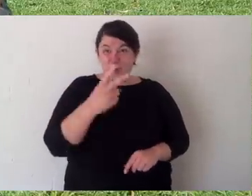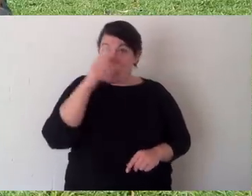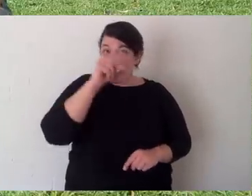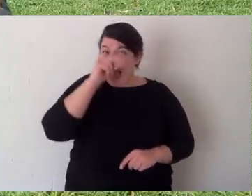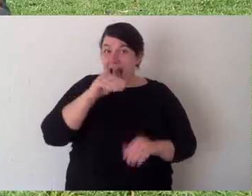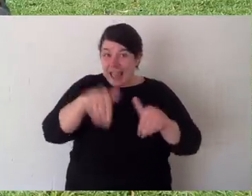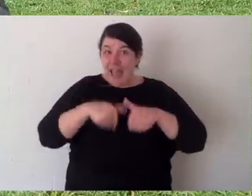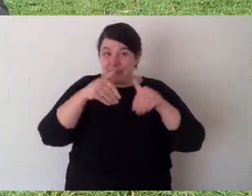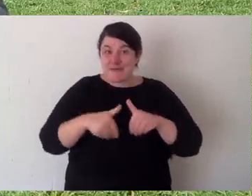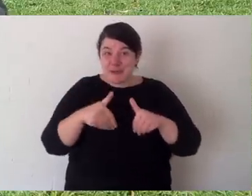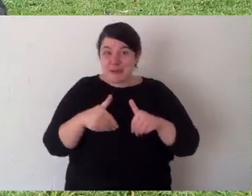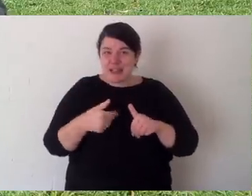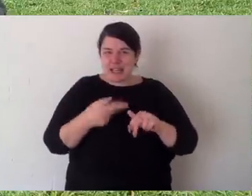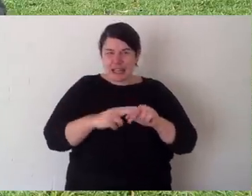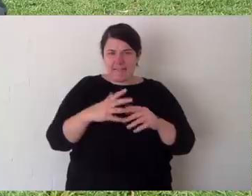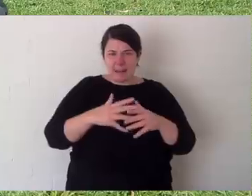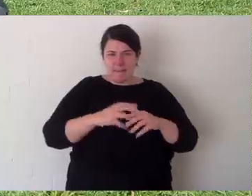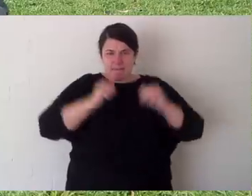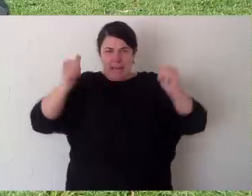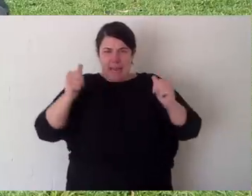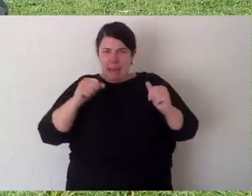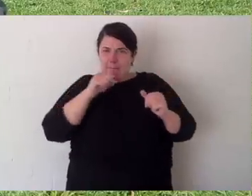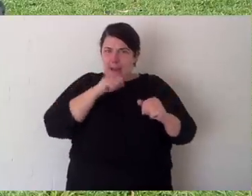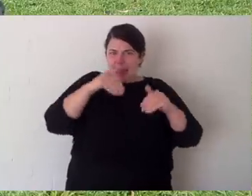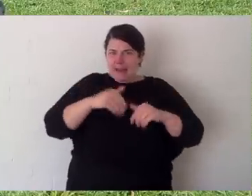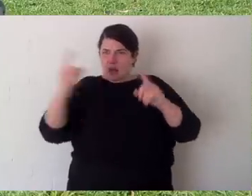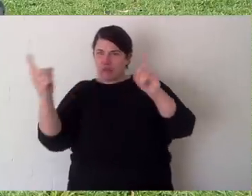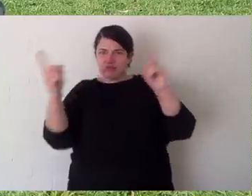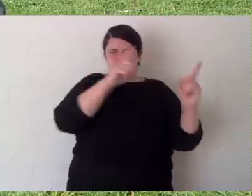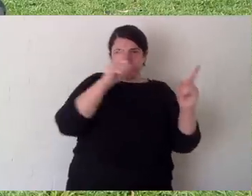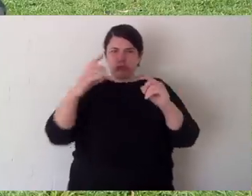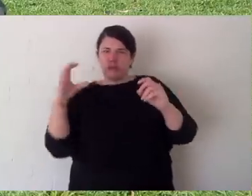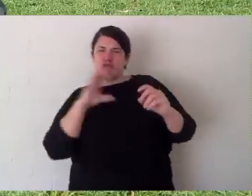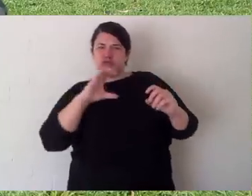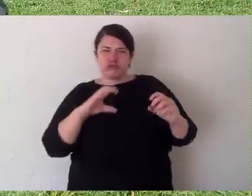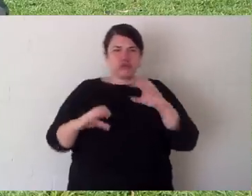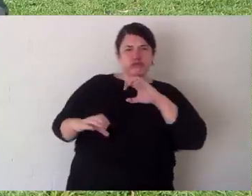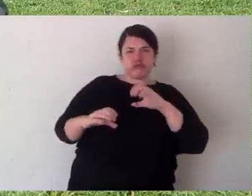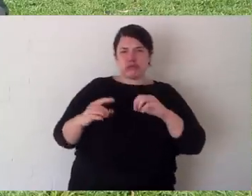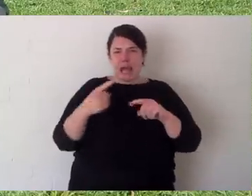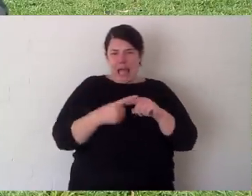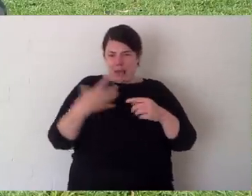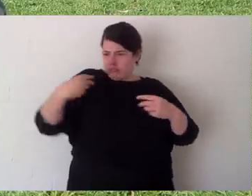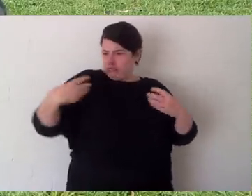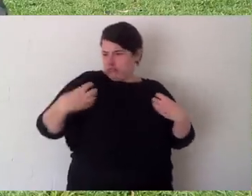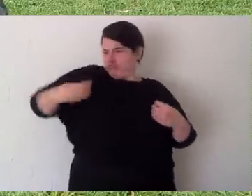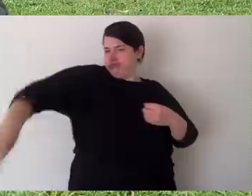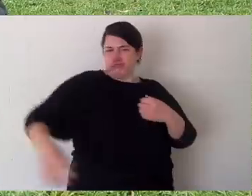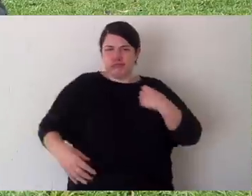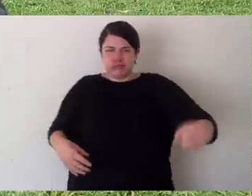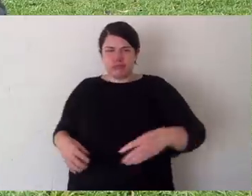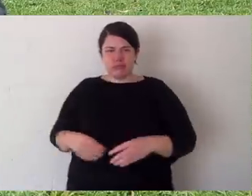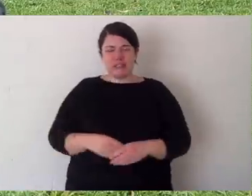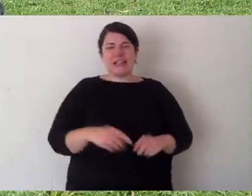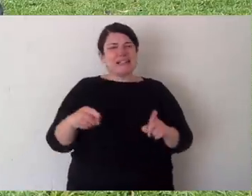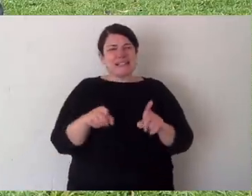you've got two teenagers. So if you had big males, you would hear grunting and there would be fur coming off.